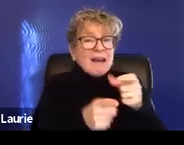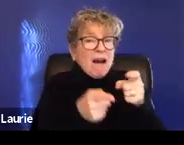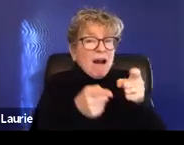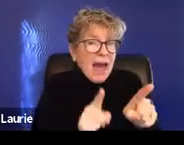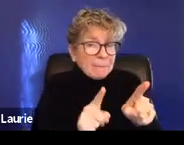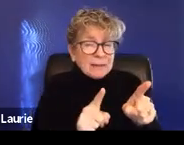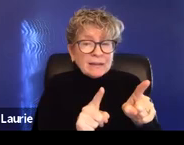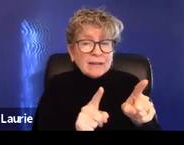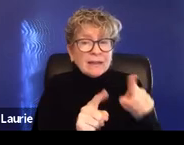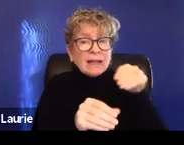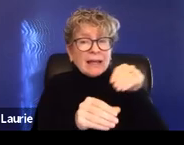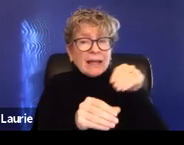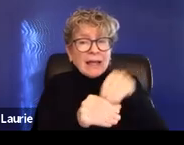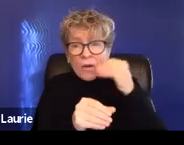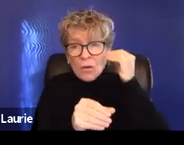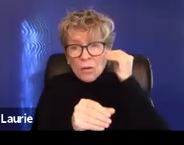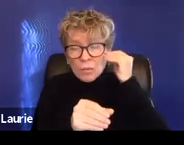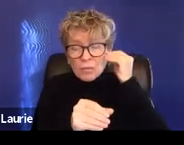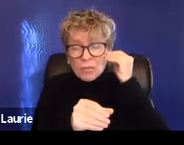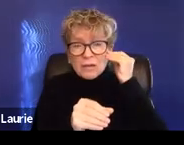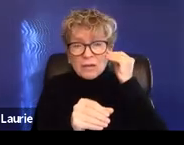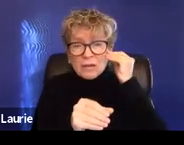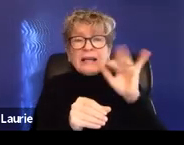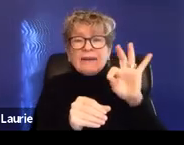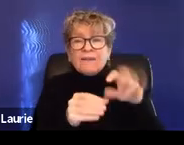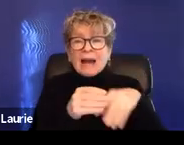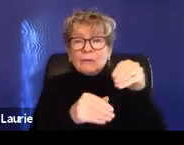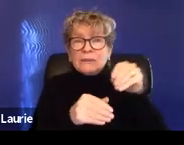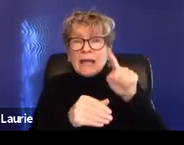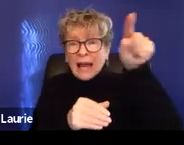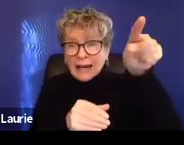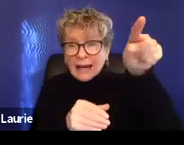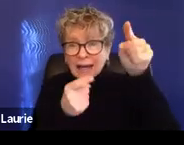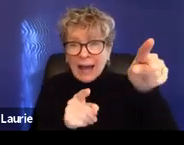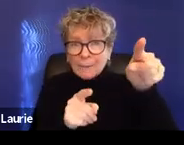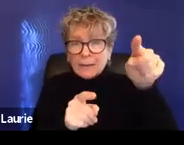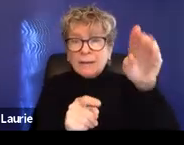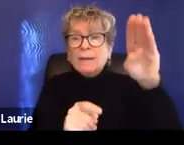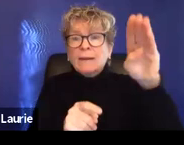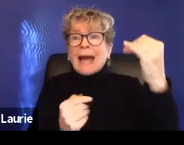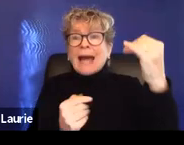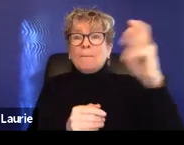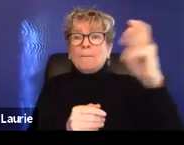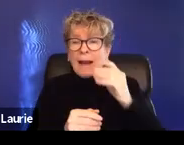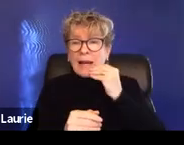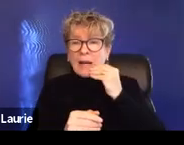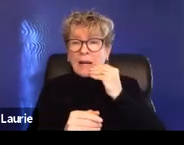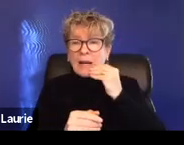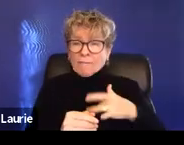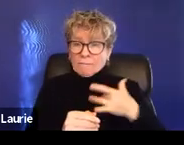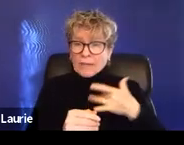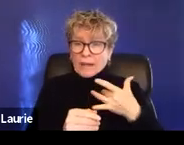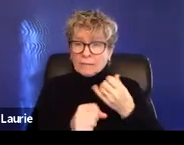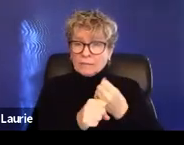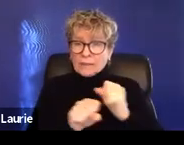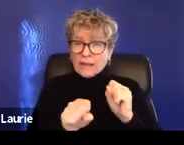at their place, at their home. Um, if there is continued stalking behavior